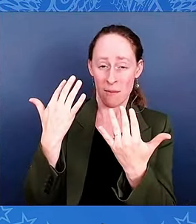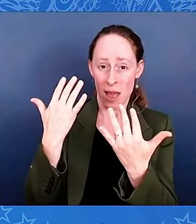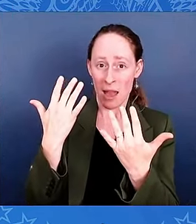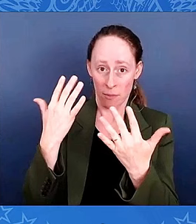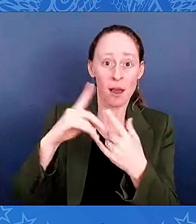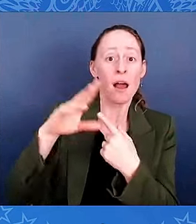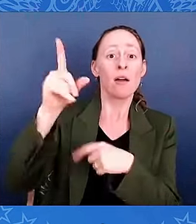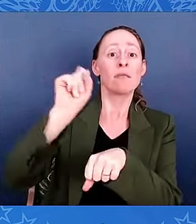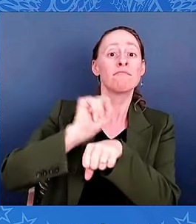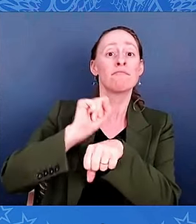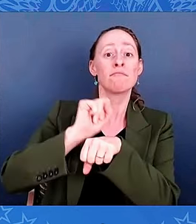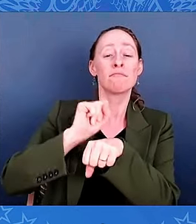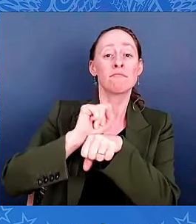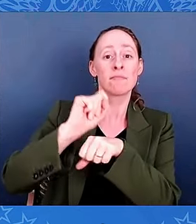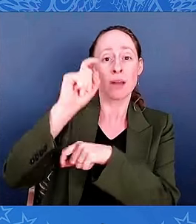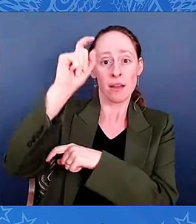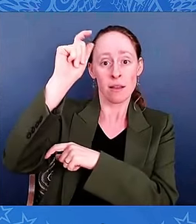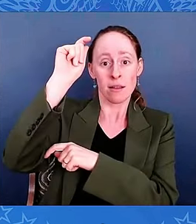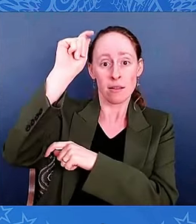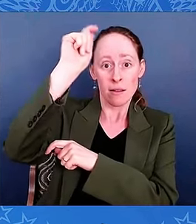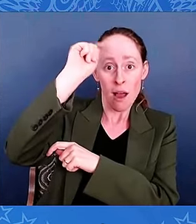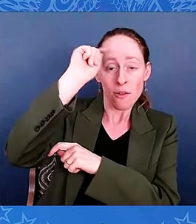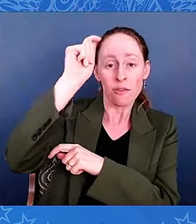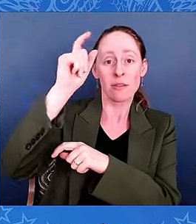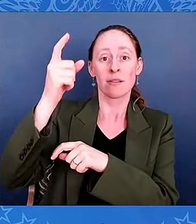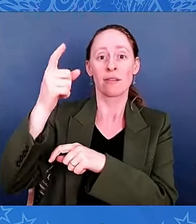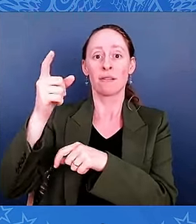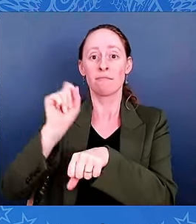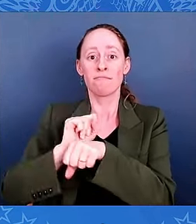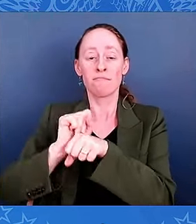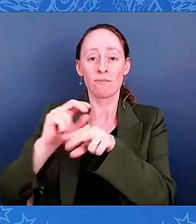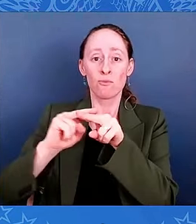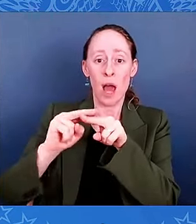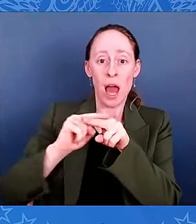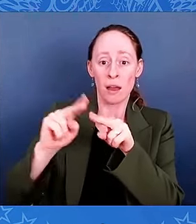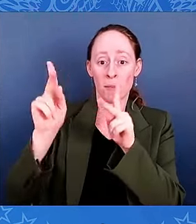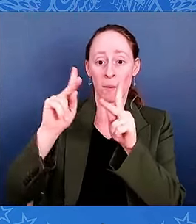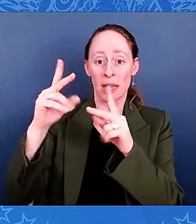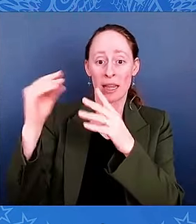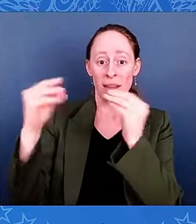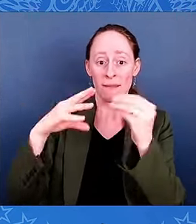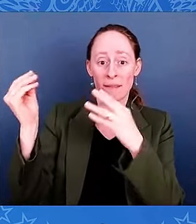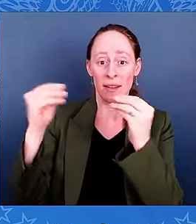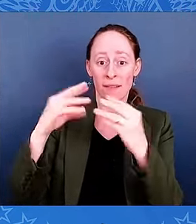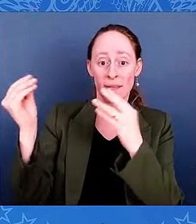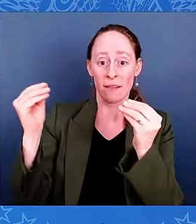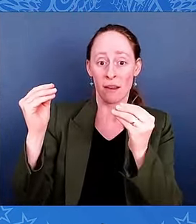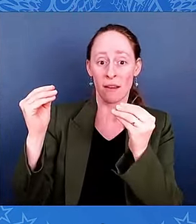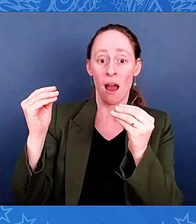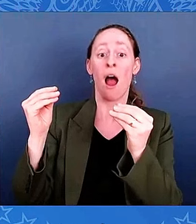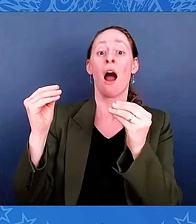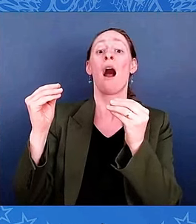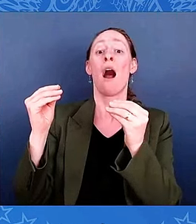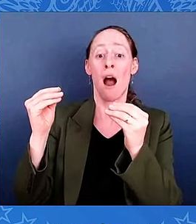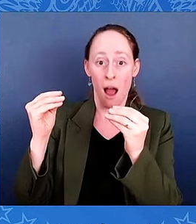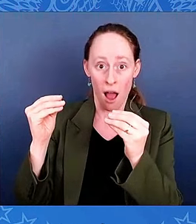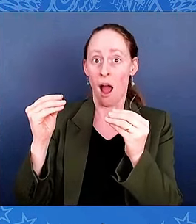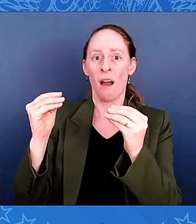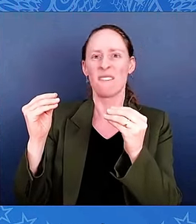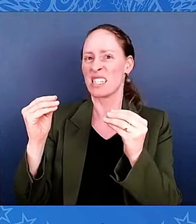They made — that's when they made their move. Quickly and quietly, they detached three boxcars and a locomotive,